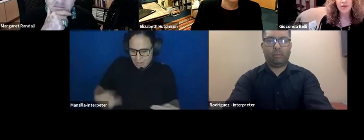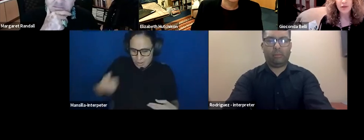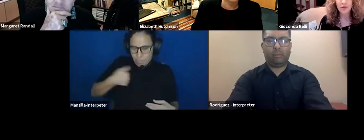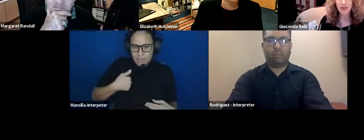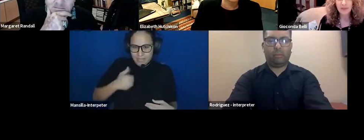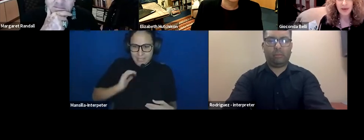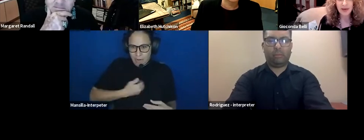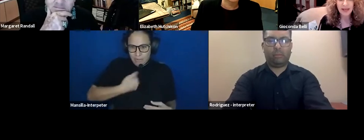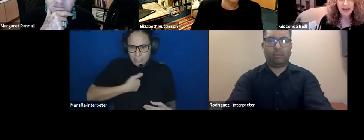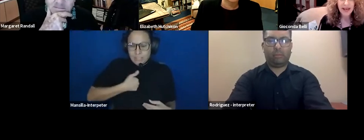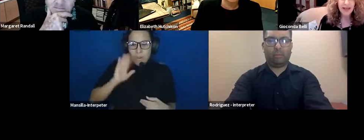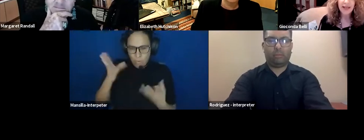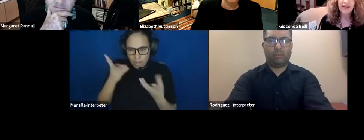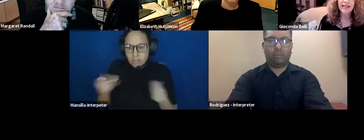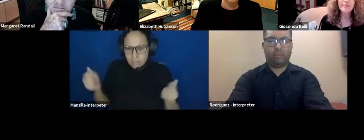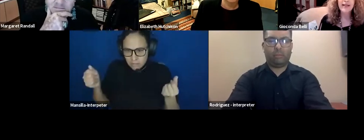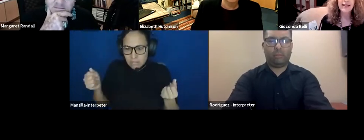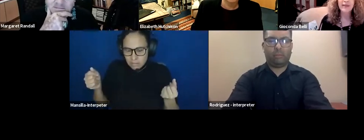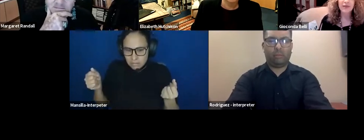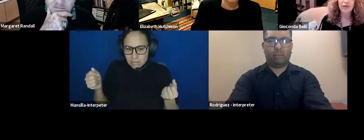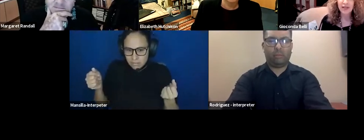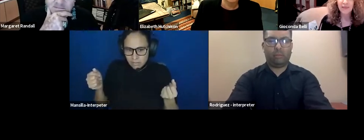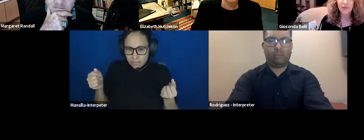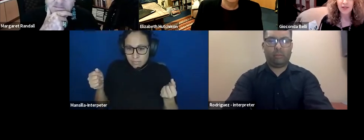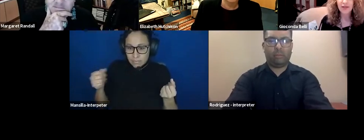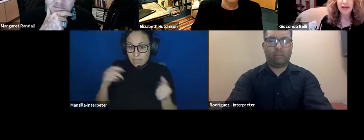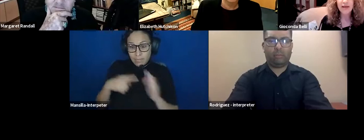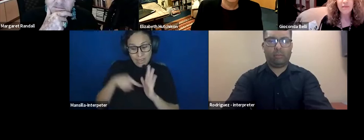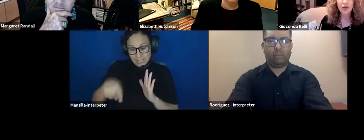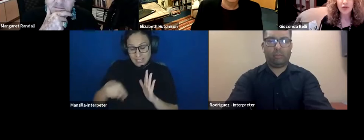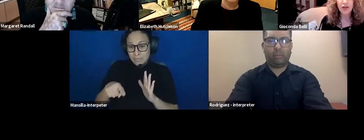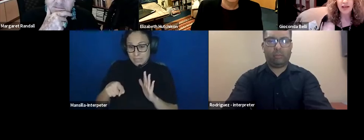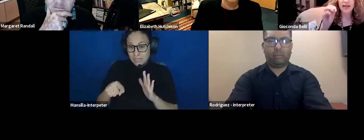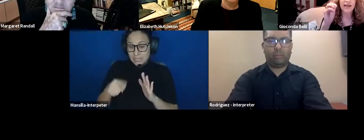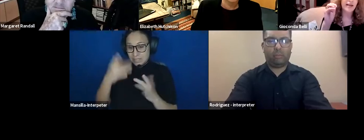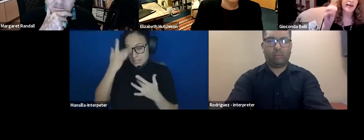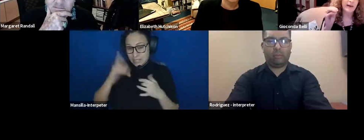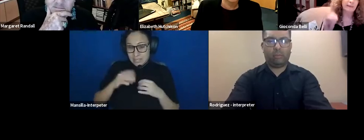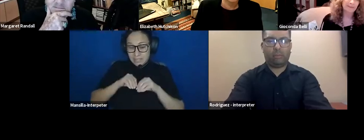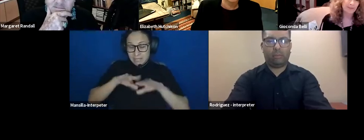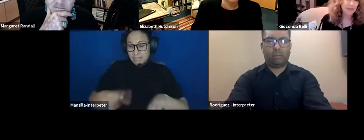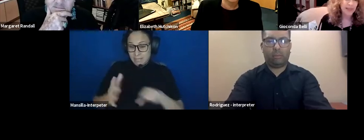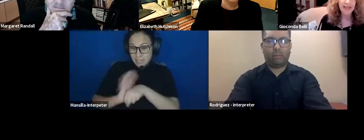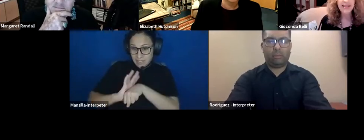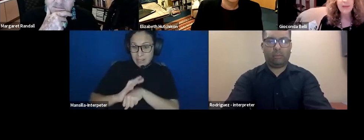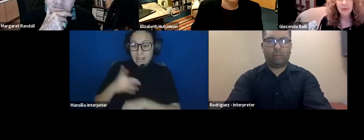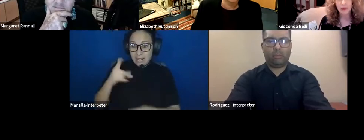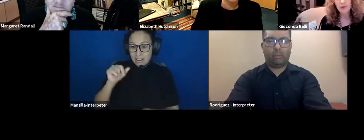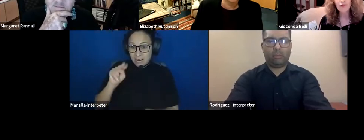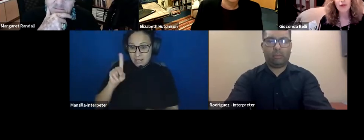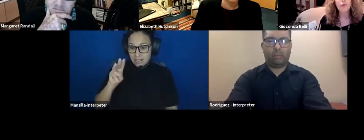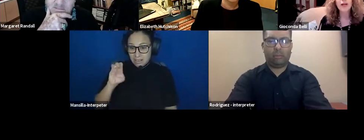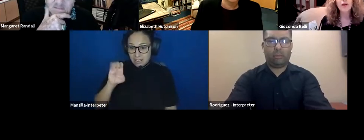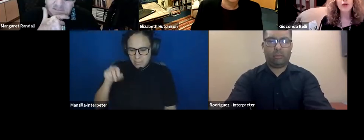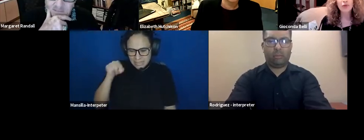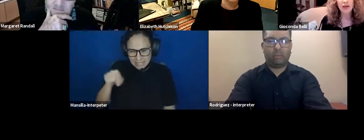humans are going to disappear. And this pandemic, for example, it's very much a sample